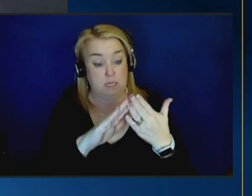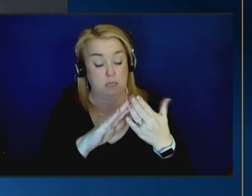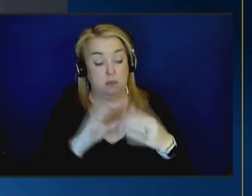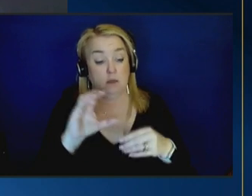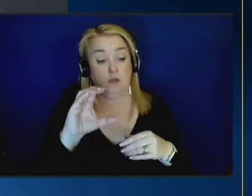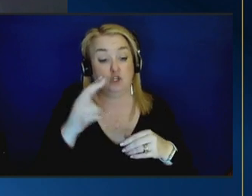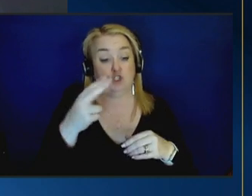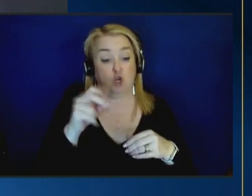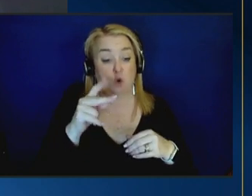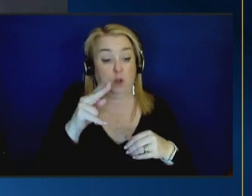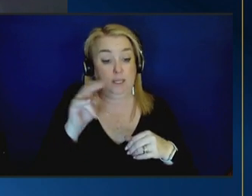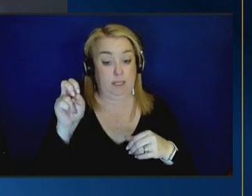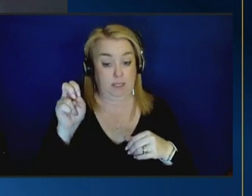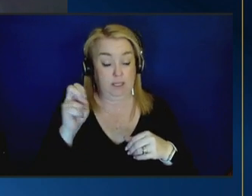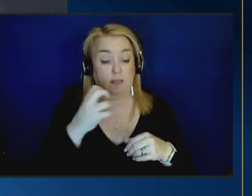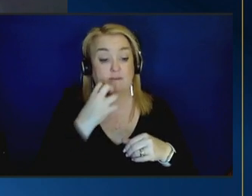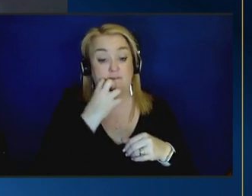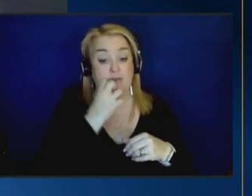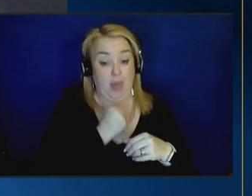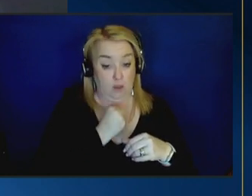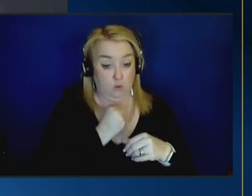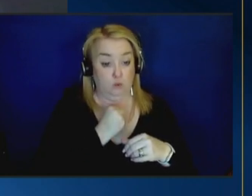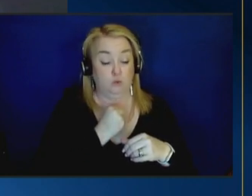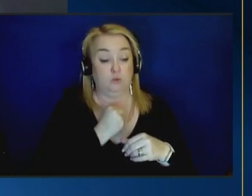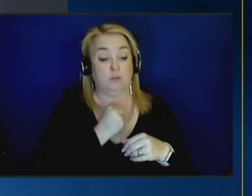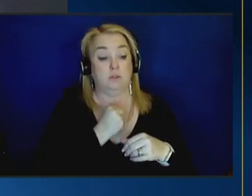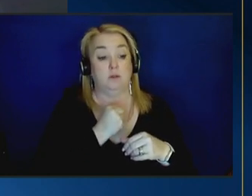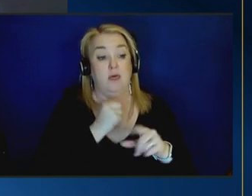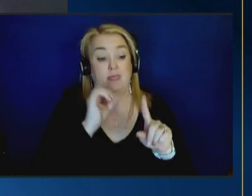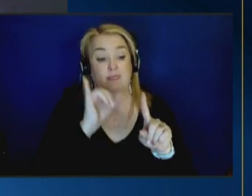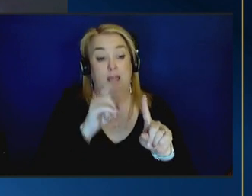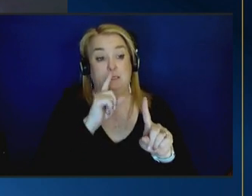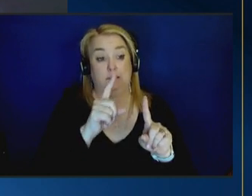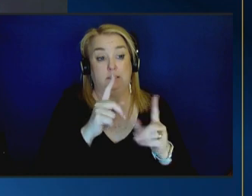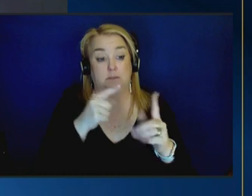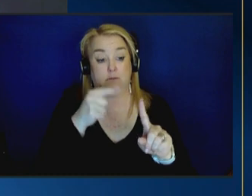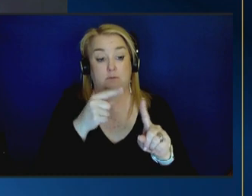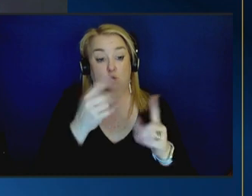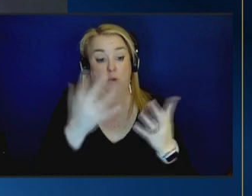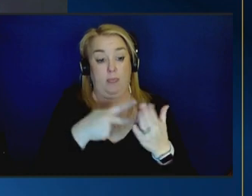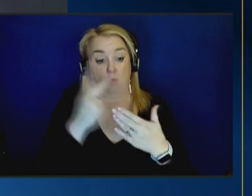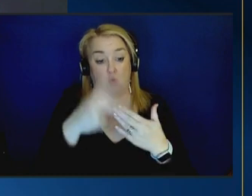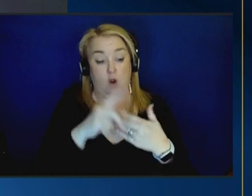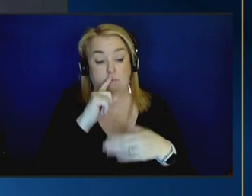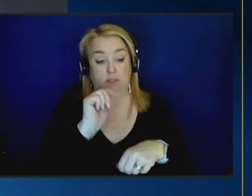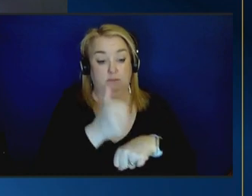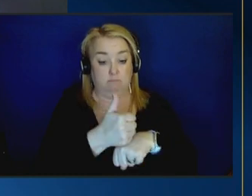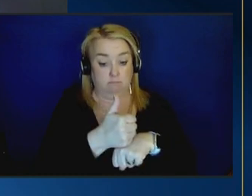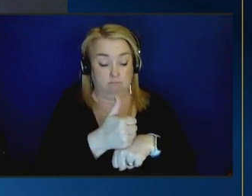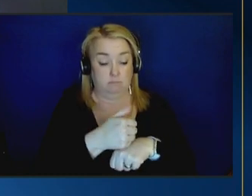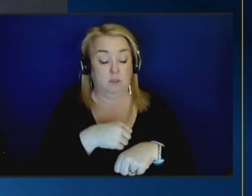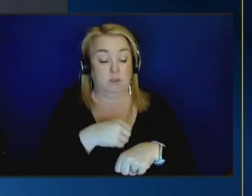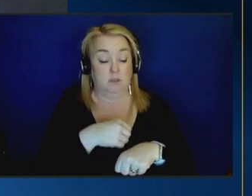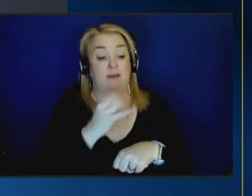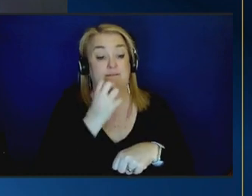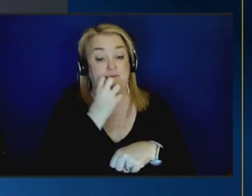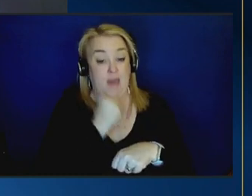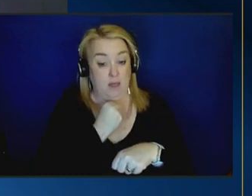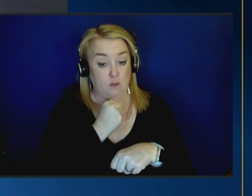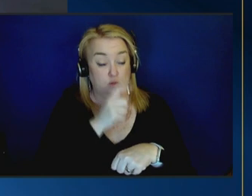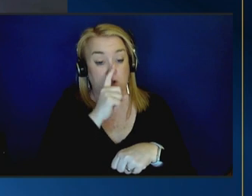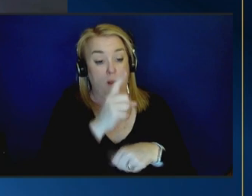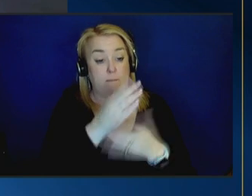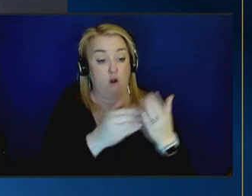values are what our program is predicated upon those values are part of the design of the project